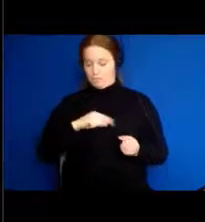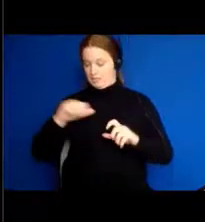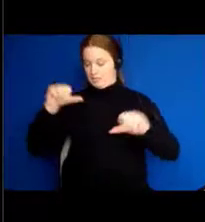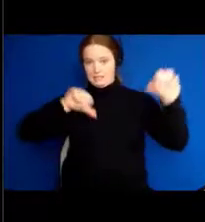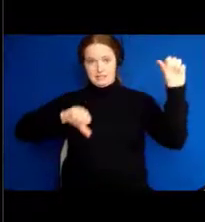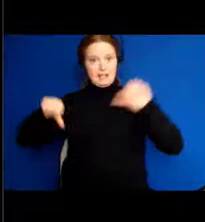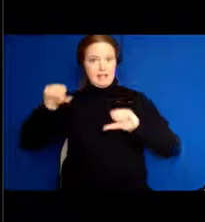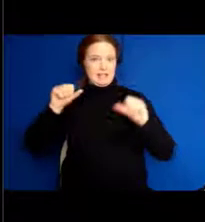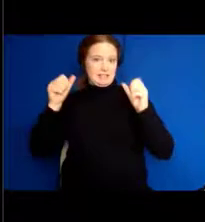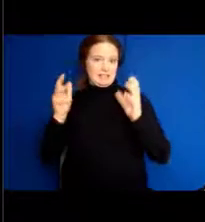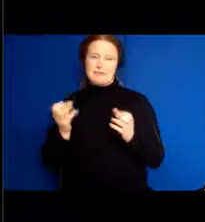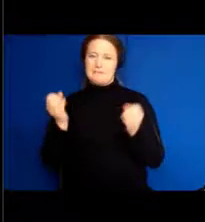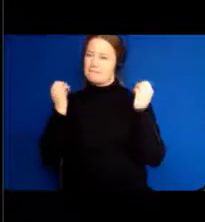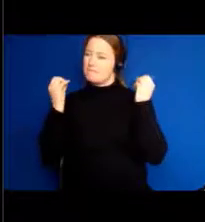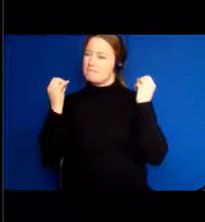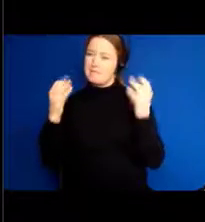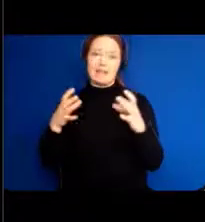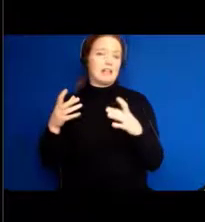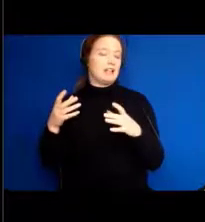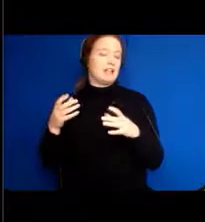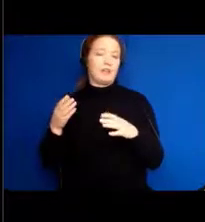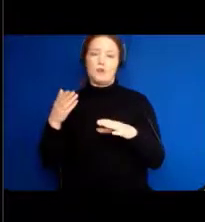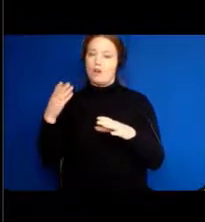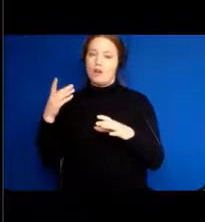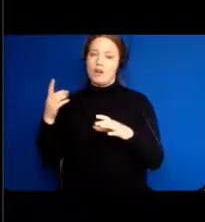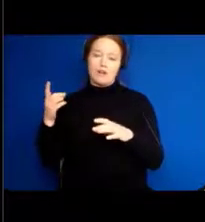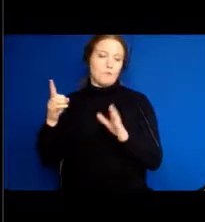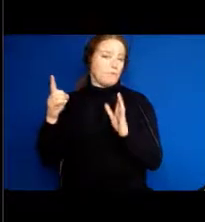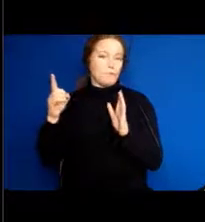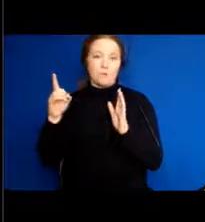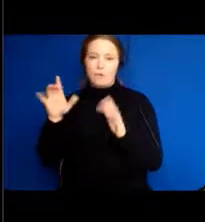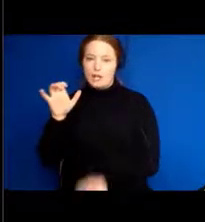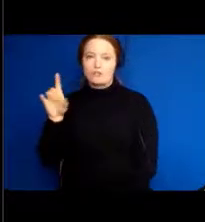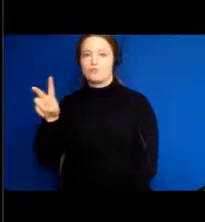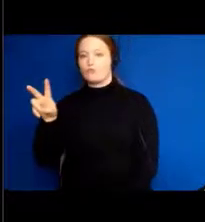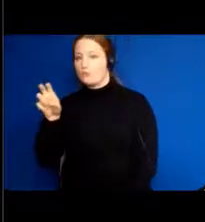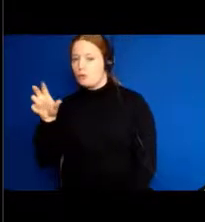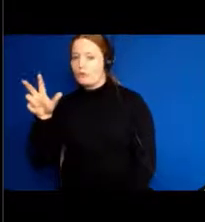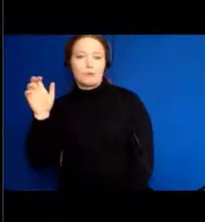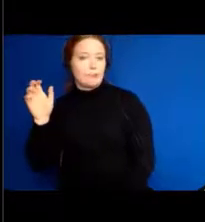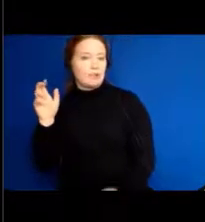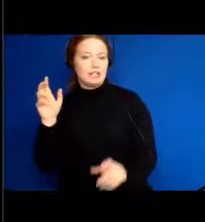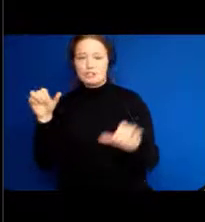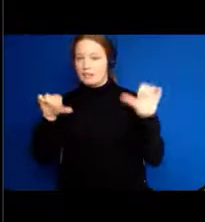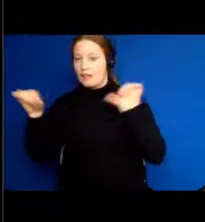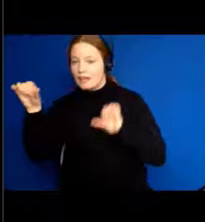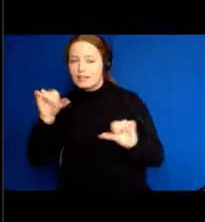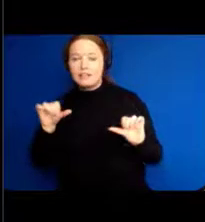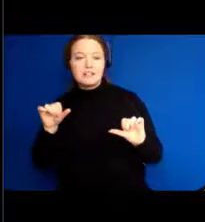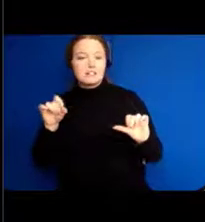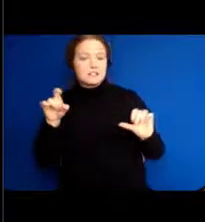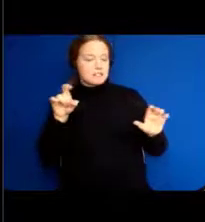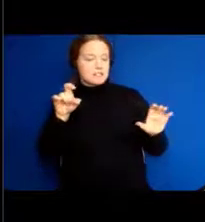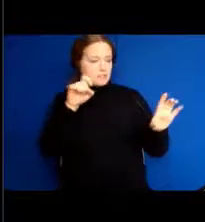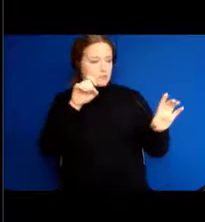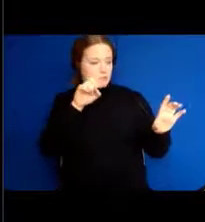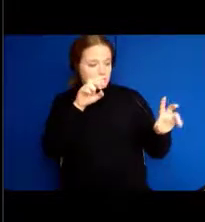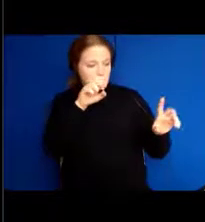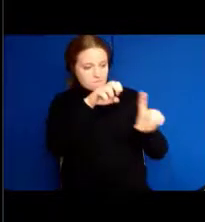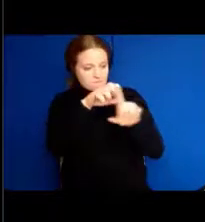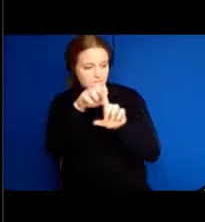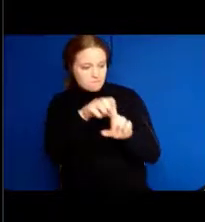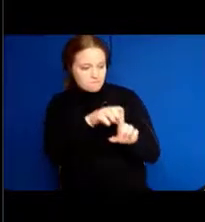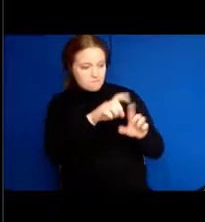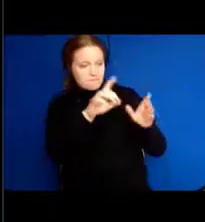protocol together. What would we measure? So lots of biological measures, social measures, cognitive